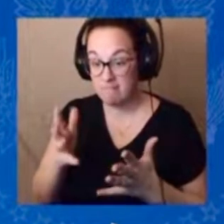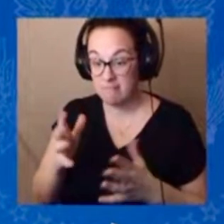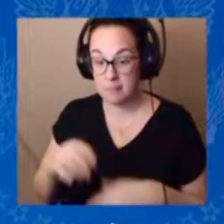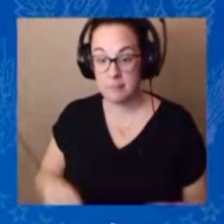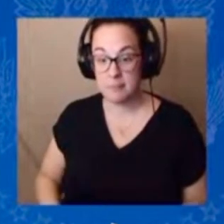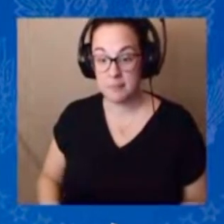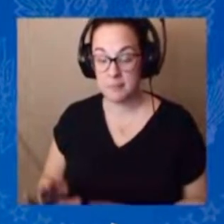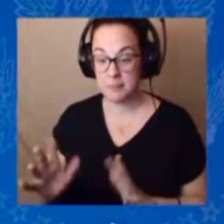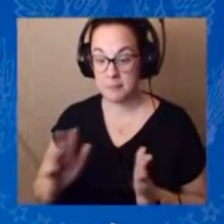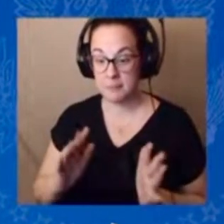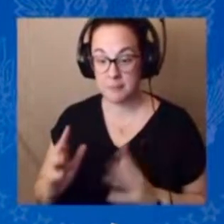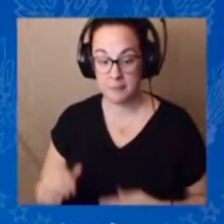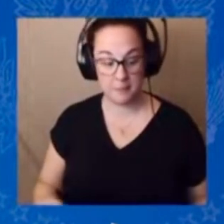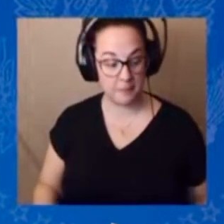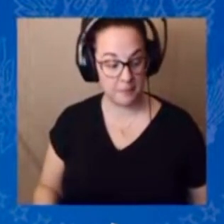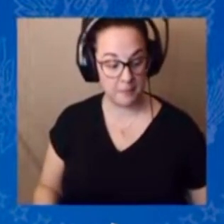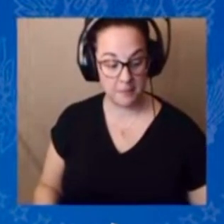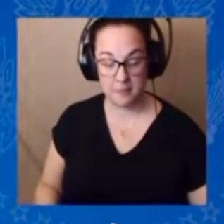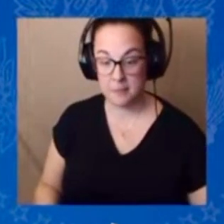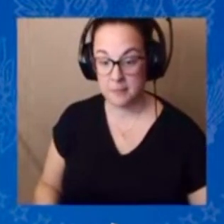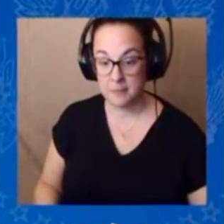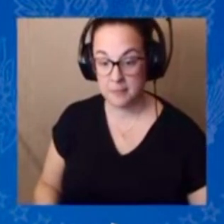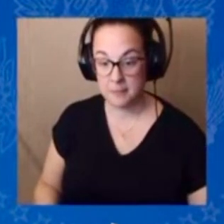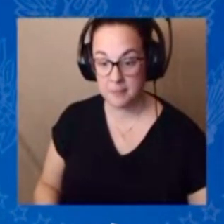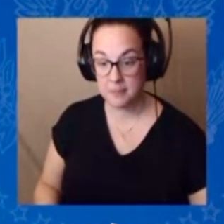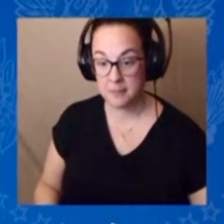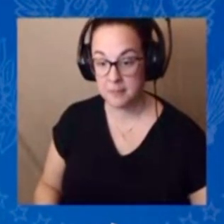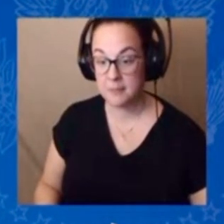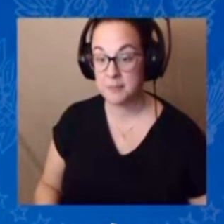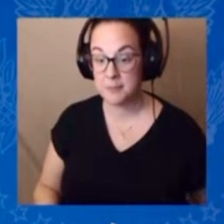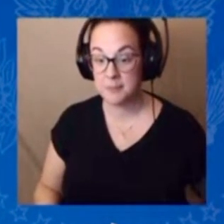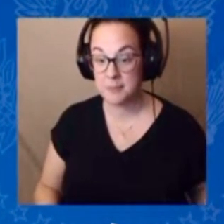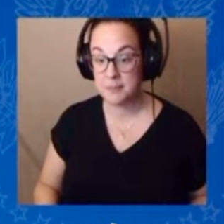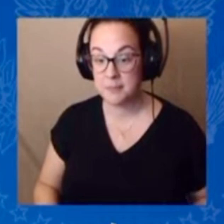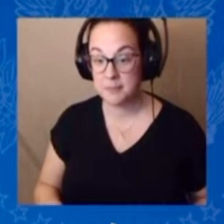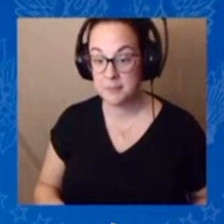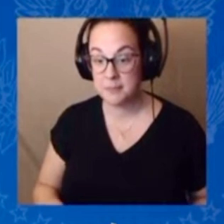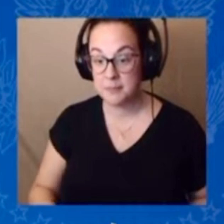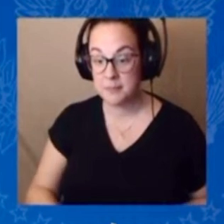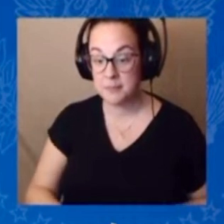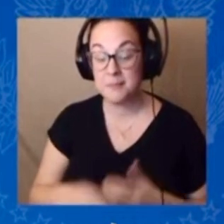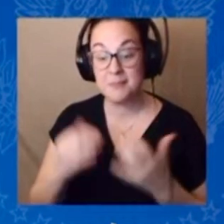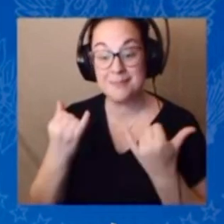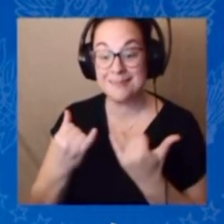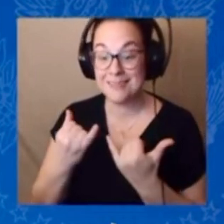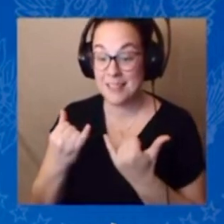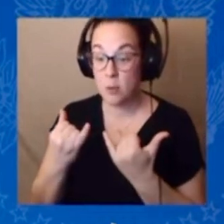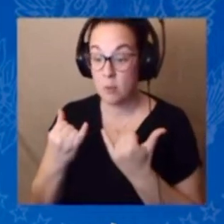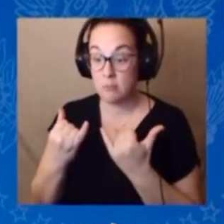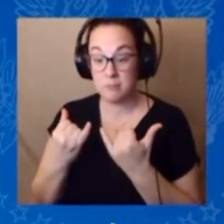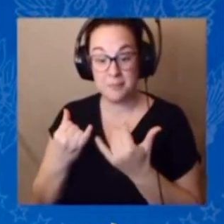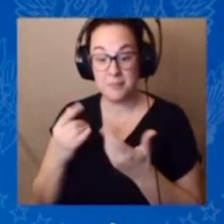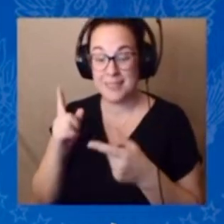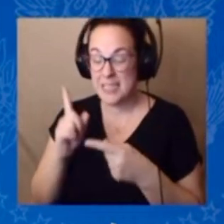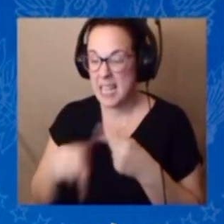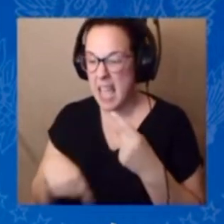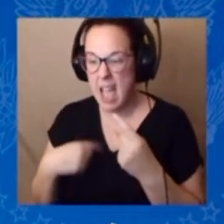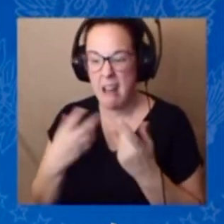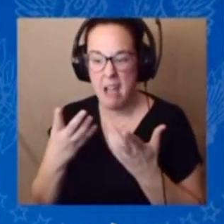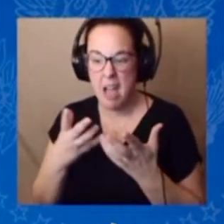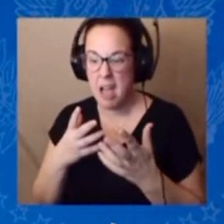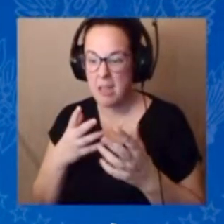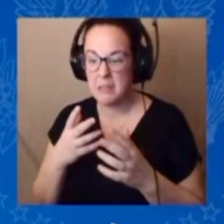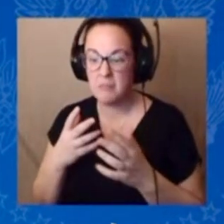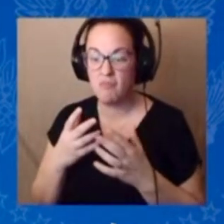The big pharma can no longer rip us off by charging an exorbitant price of prescription drugs. In my first two years in office, we brought down the